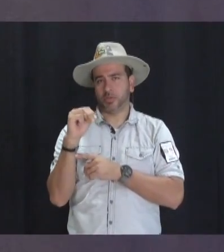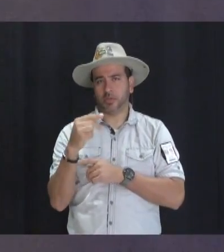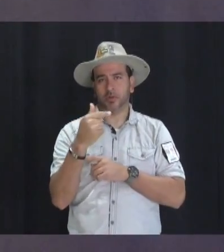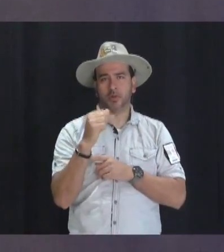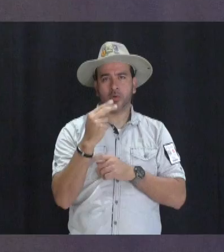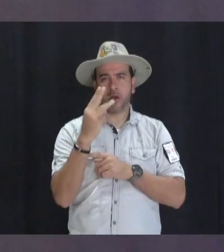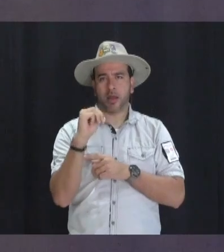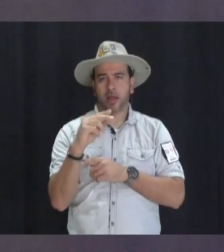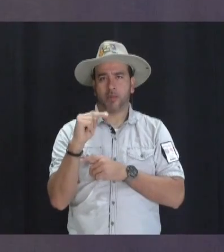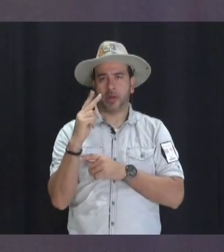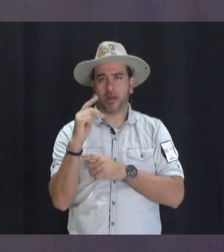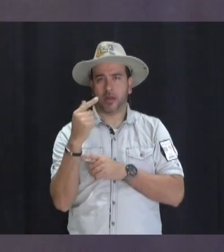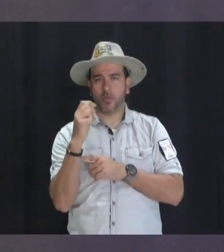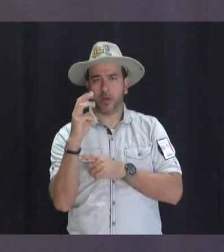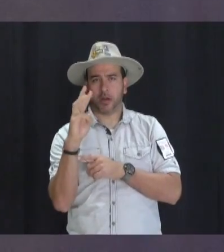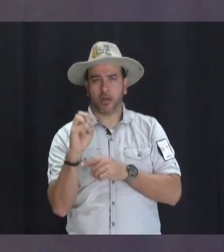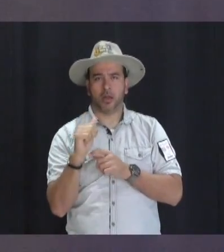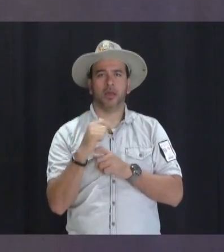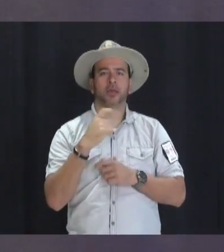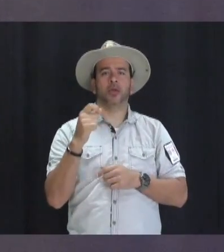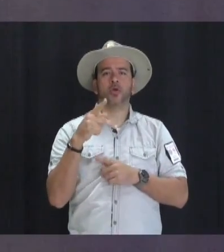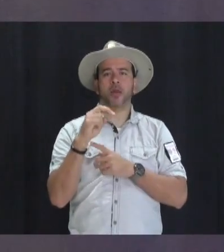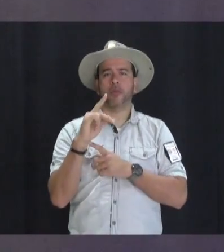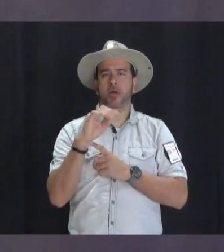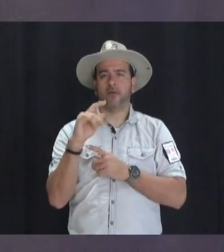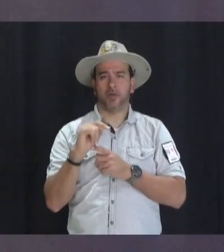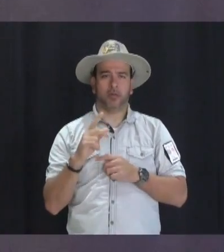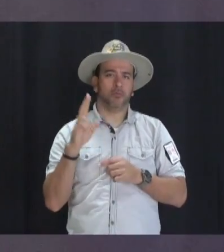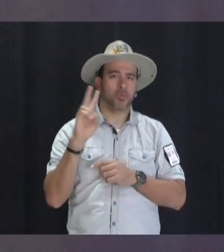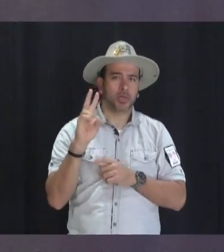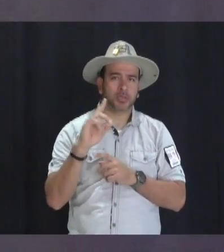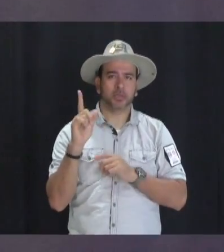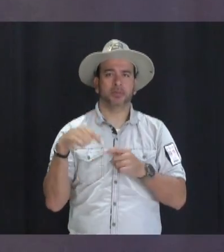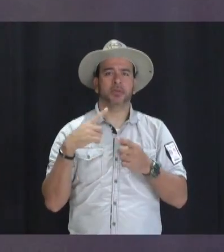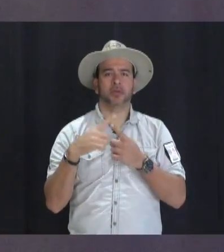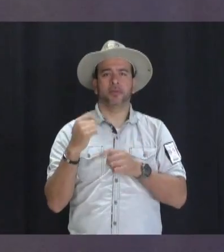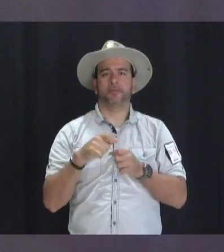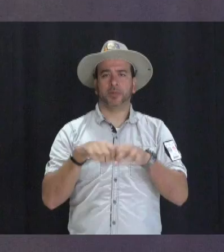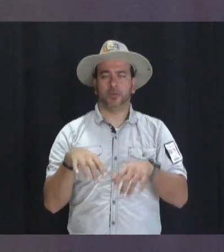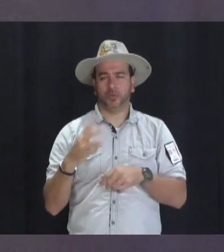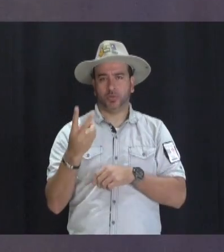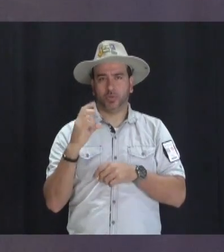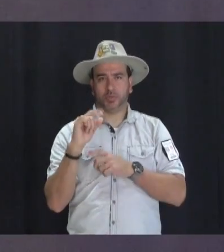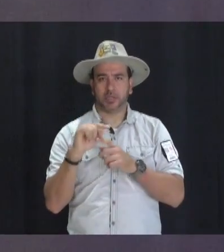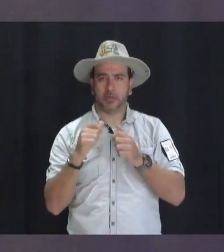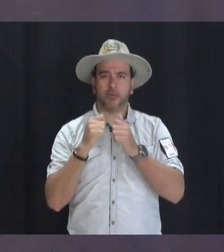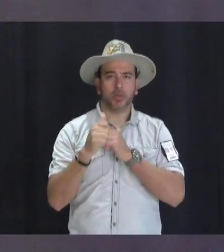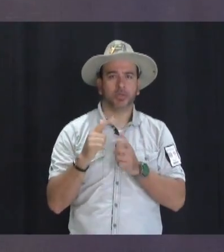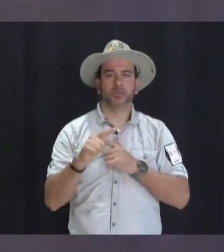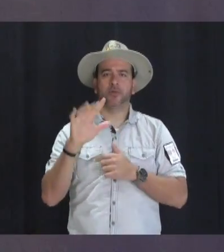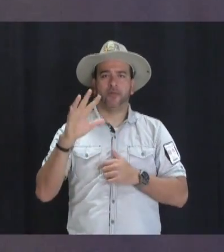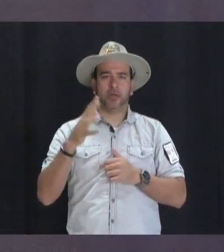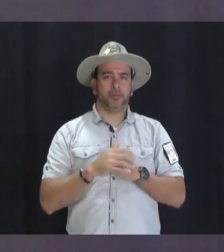Graham Nicaragua and Connor Paffrath. Varsity took the court next, coming back from losing the first two sets and pushing the match to five.